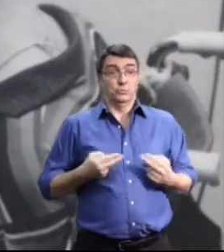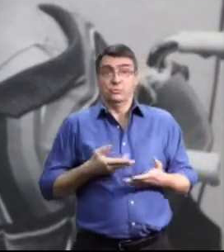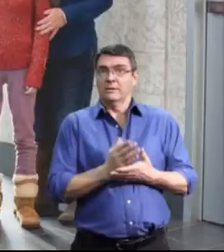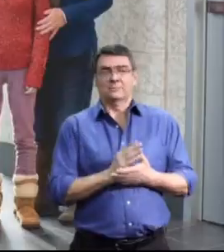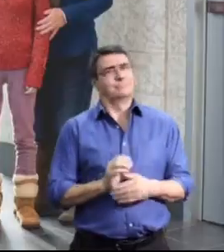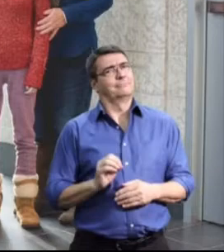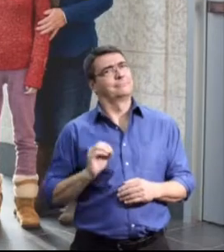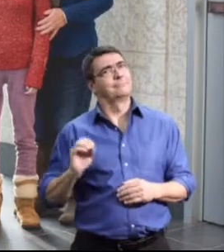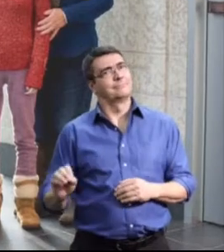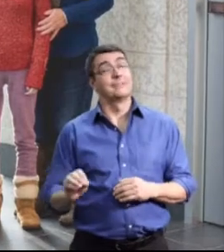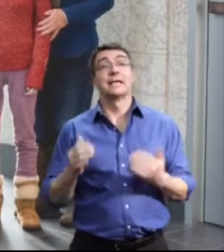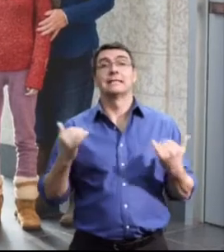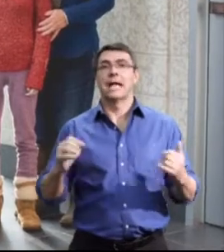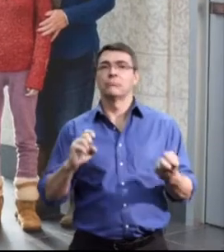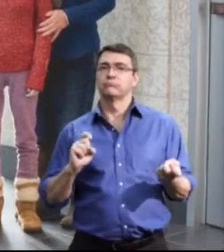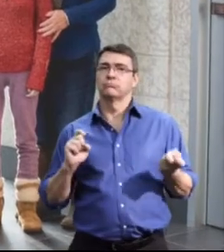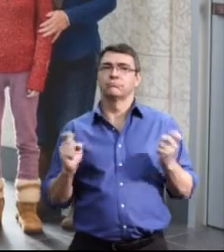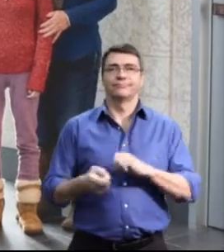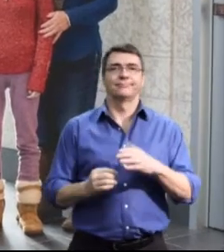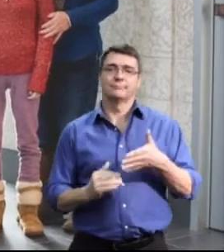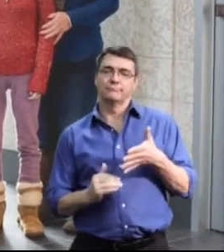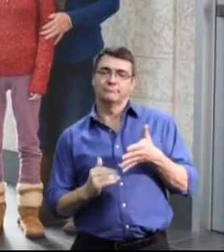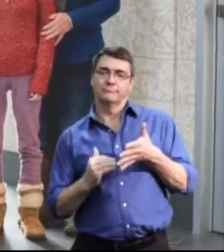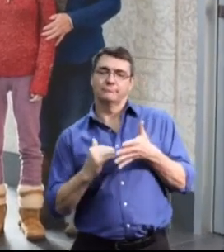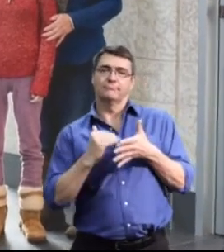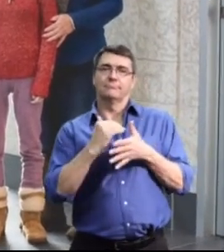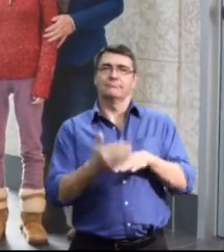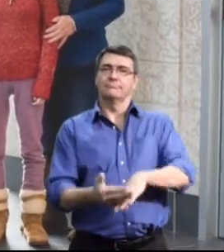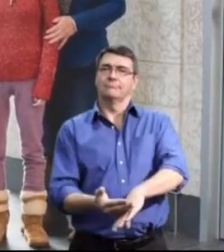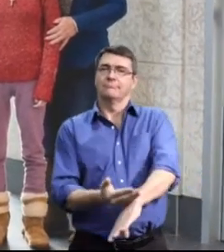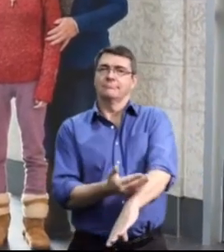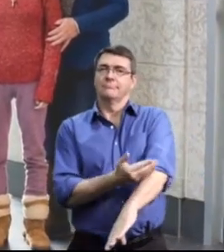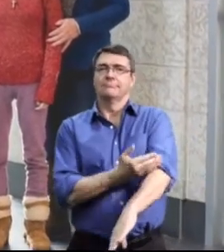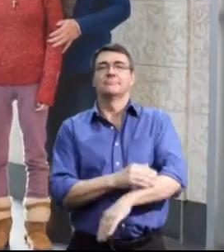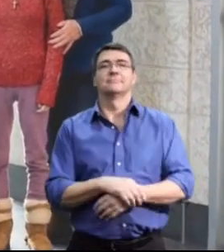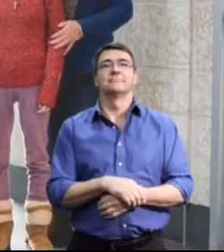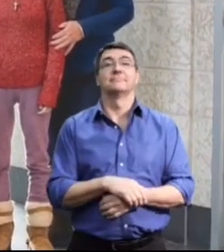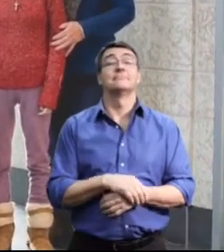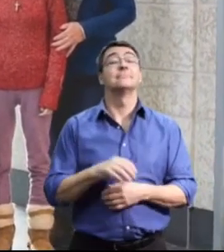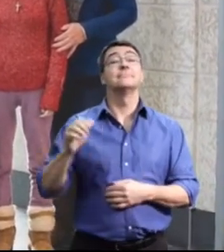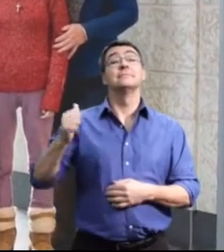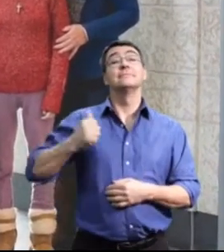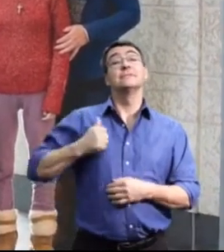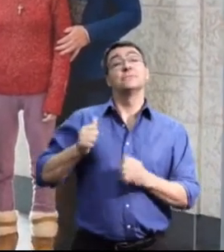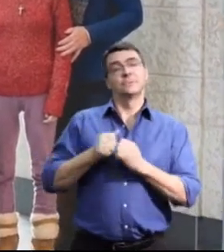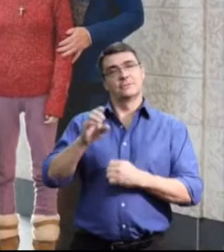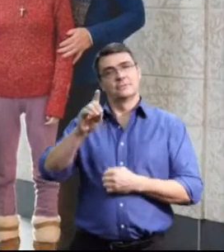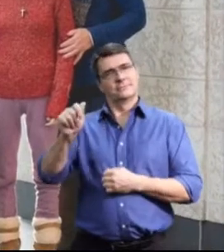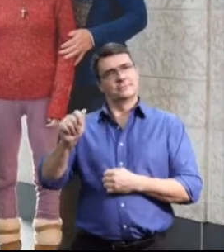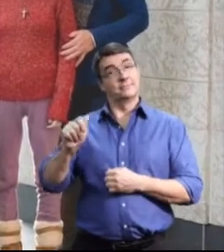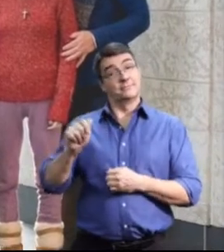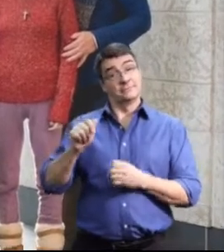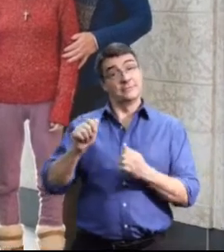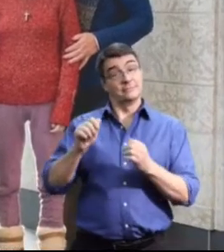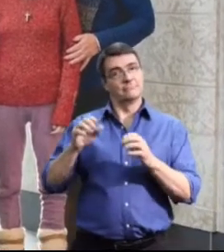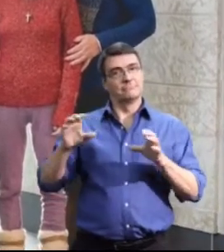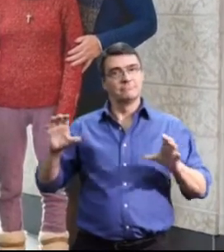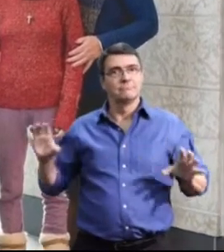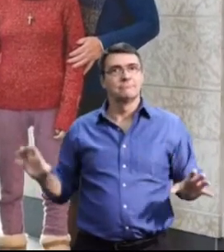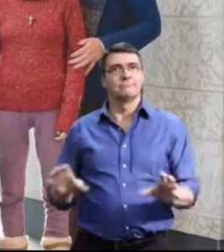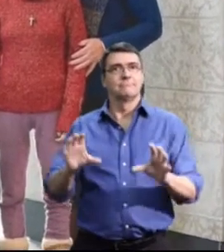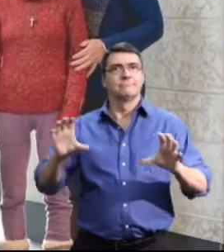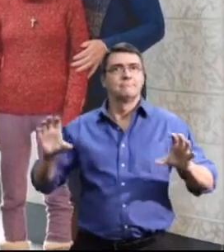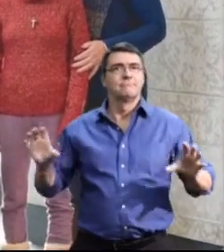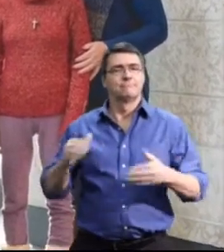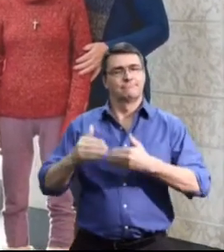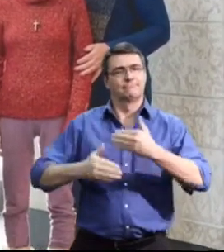rights. Now, the bar is continuously being raised. Canadians with disabilities and the disability